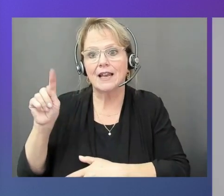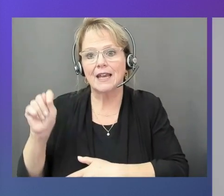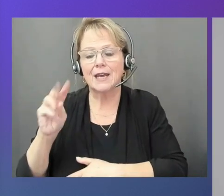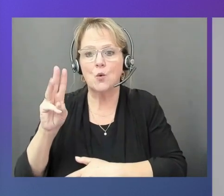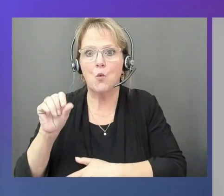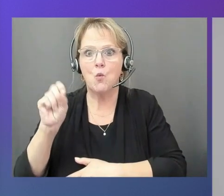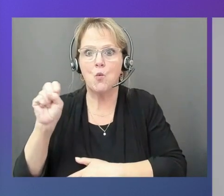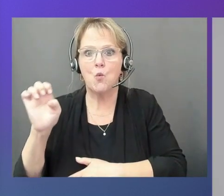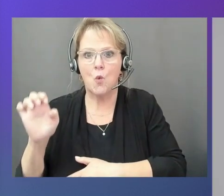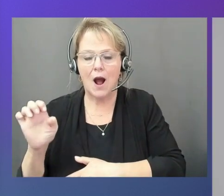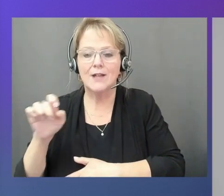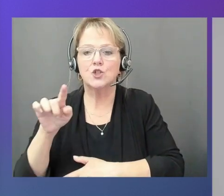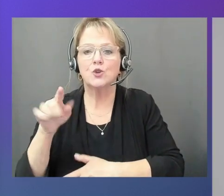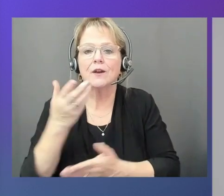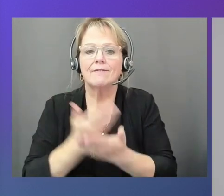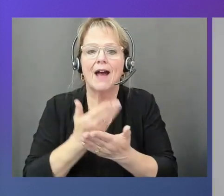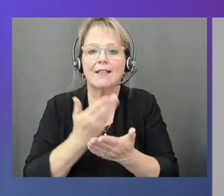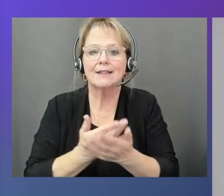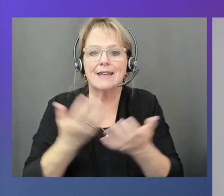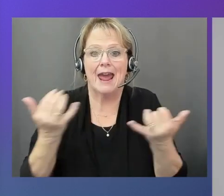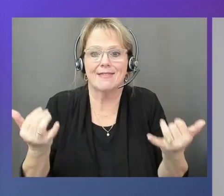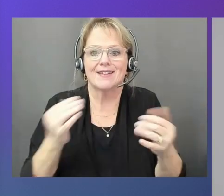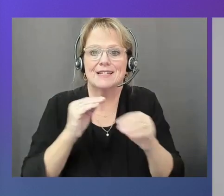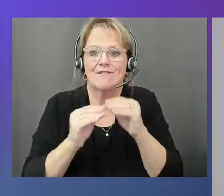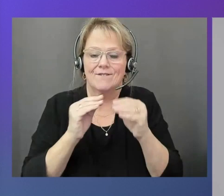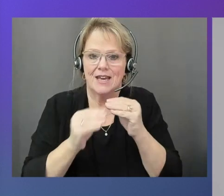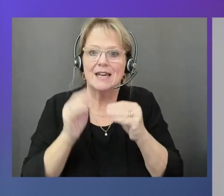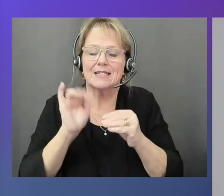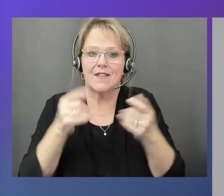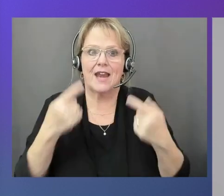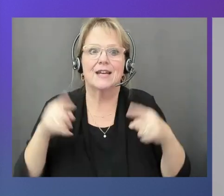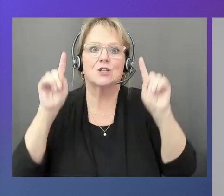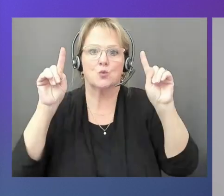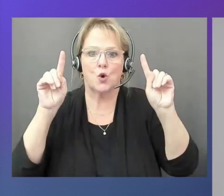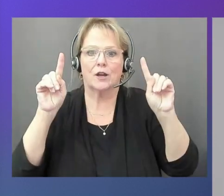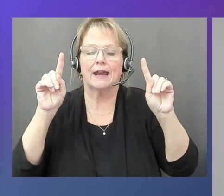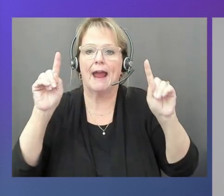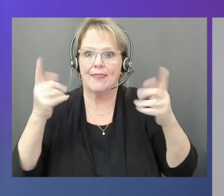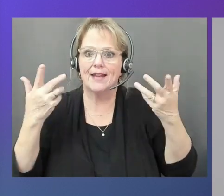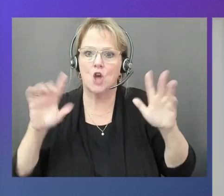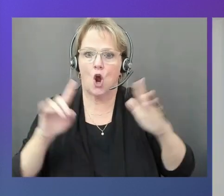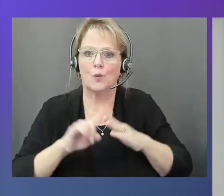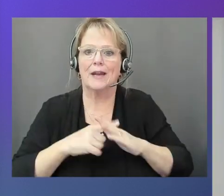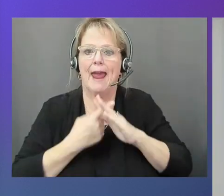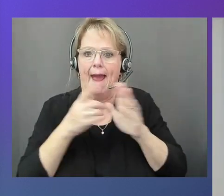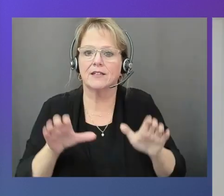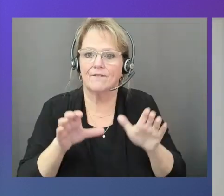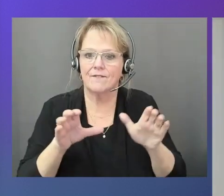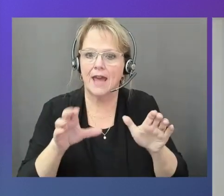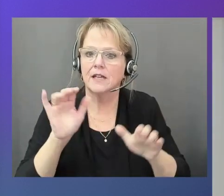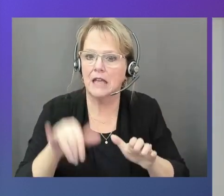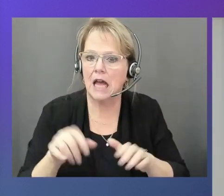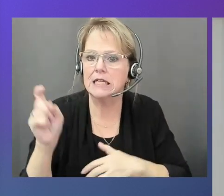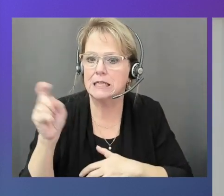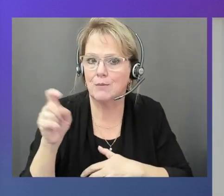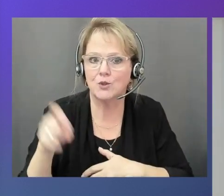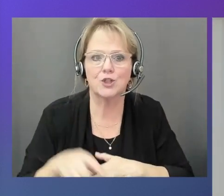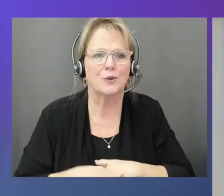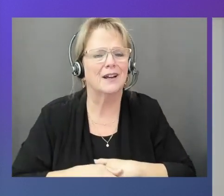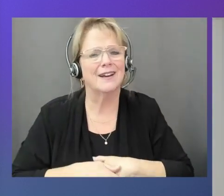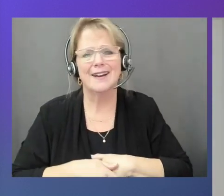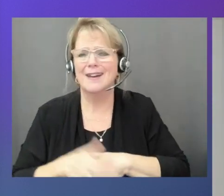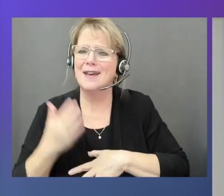BMS fix actually works. That it's working, it's being activated as it's supposed to. Right. Stu, thank you so much for